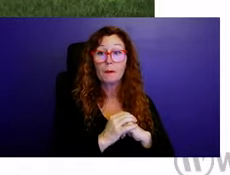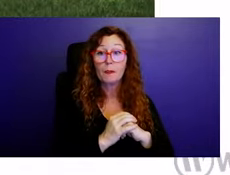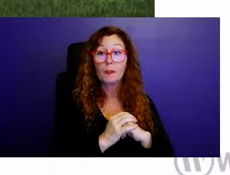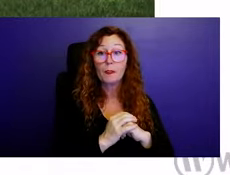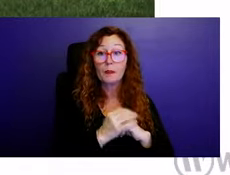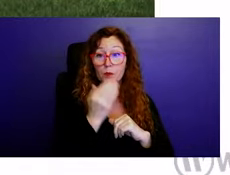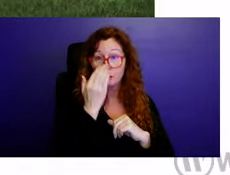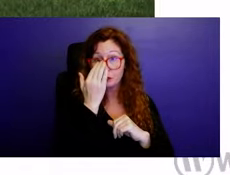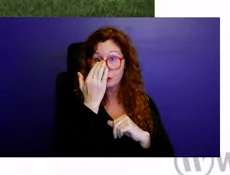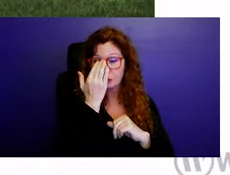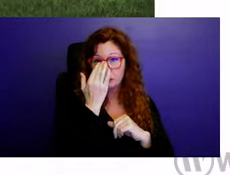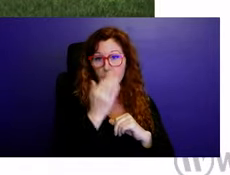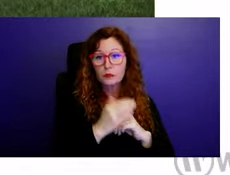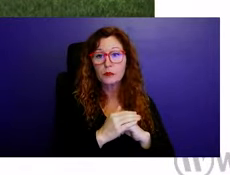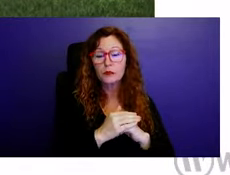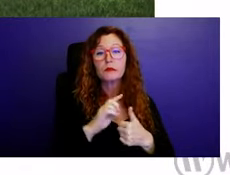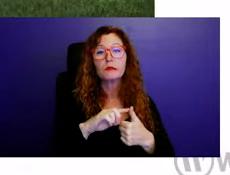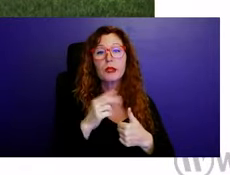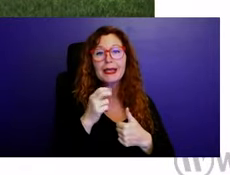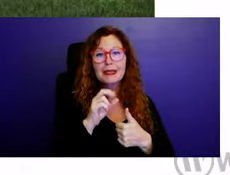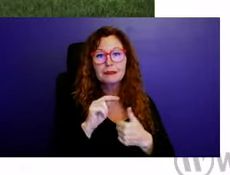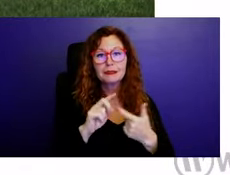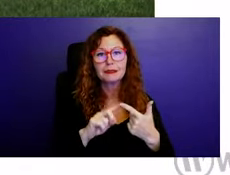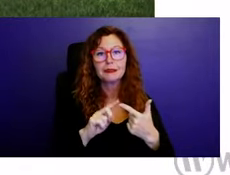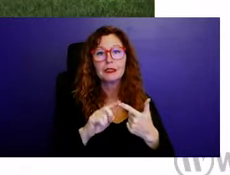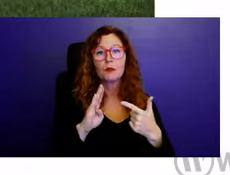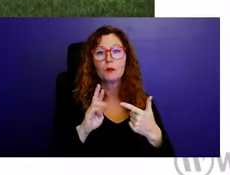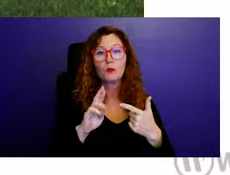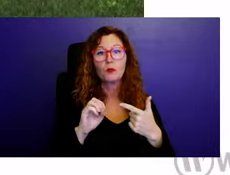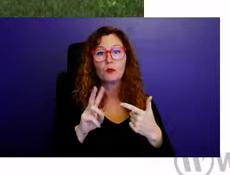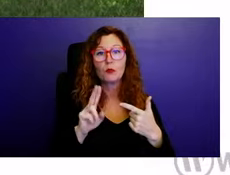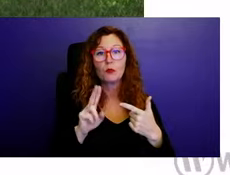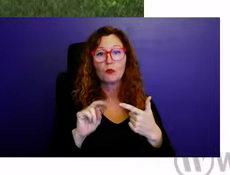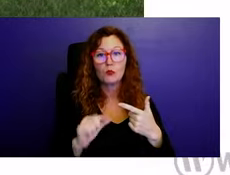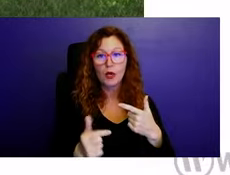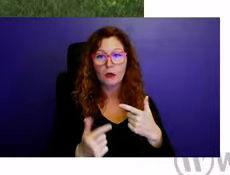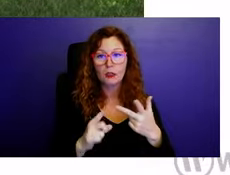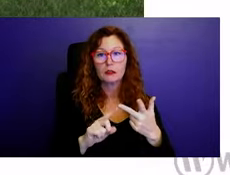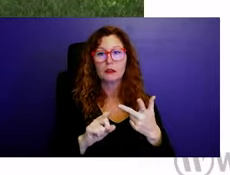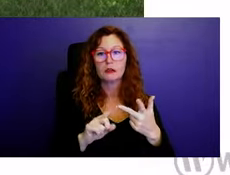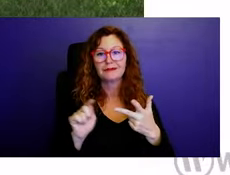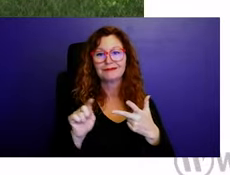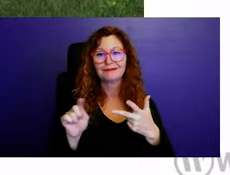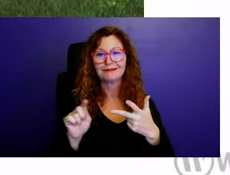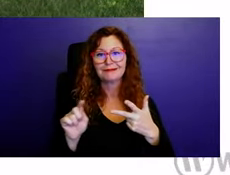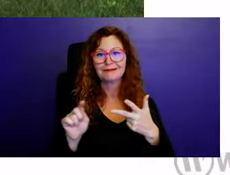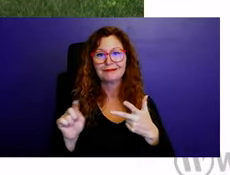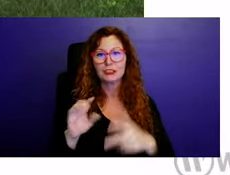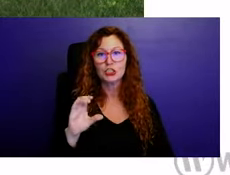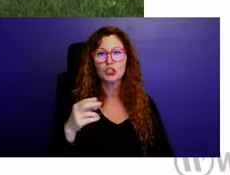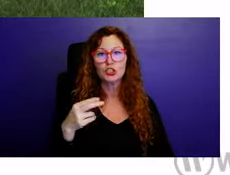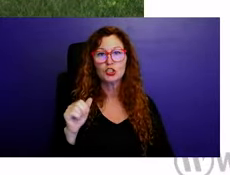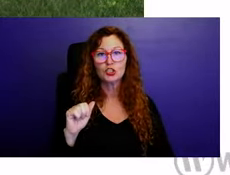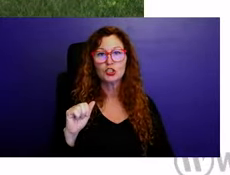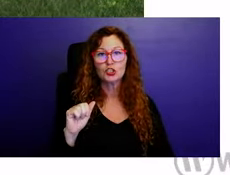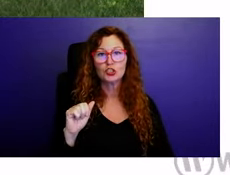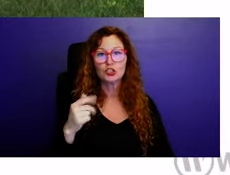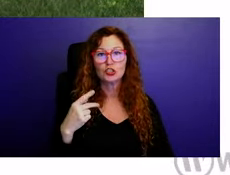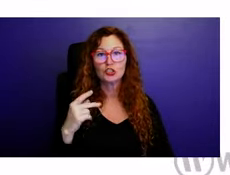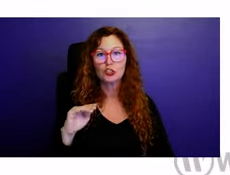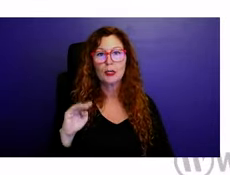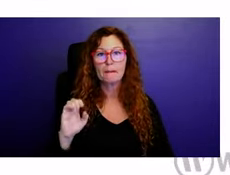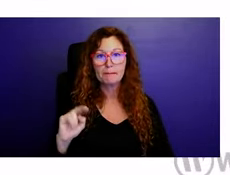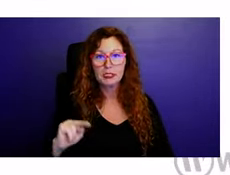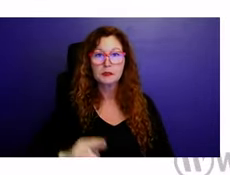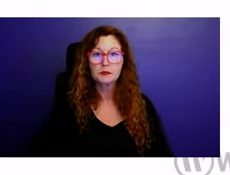this is the Browning model and then this is the Chapman model. So I